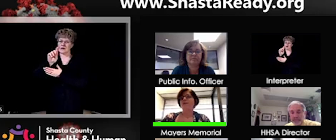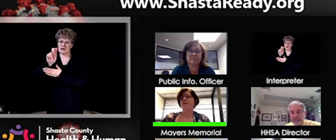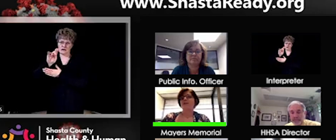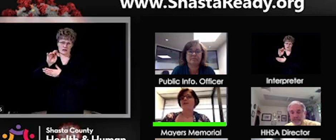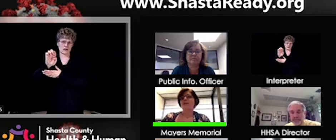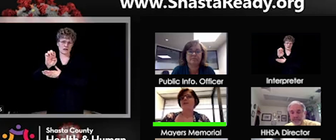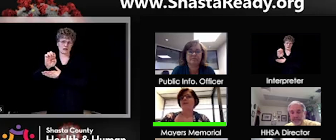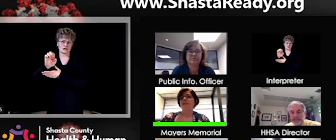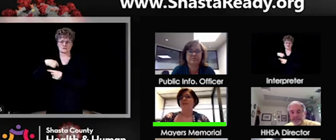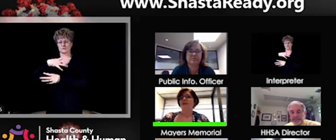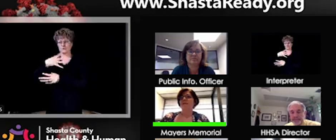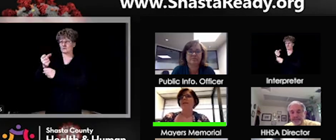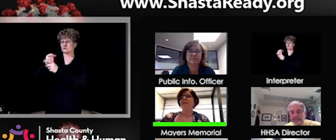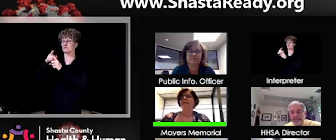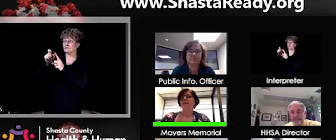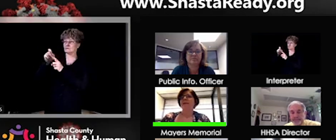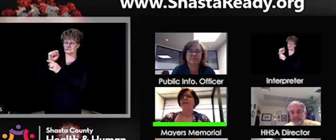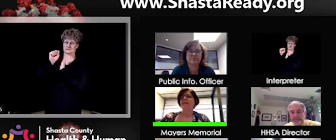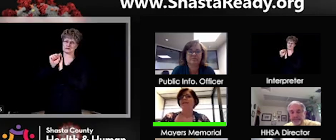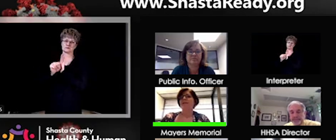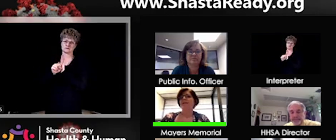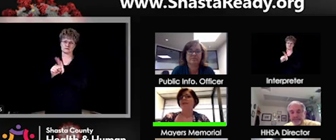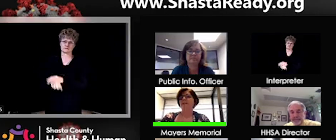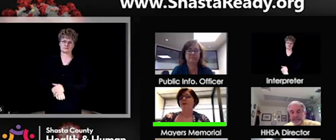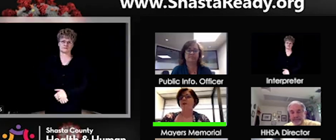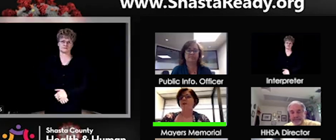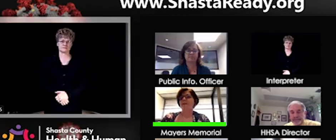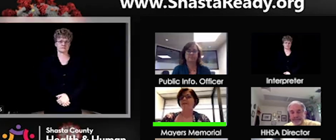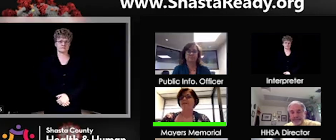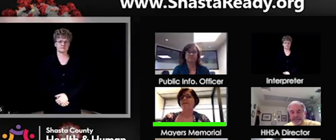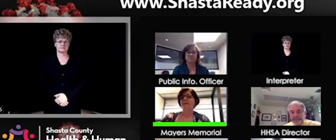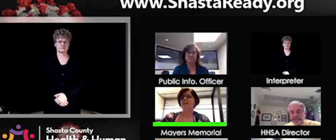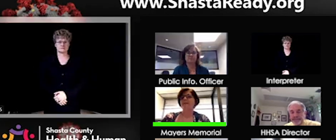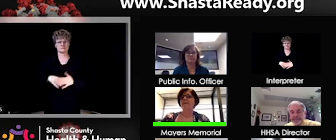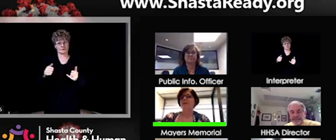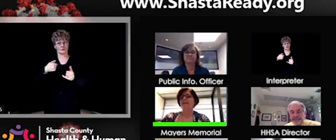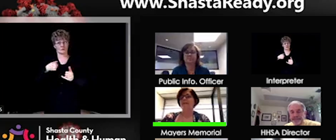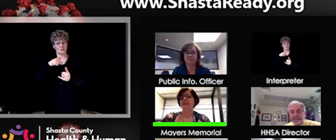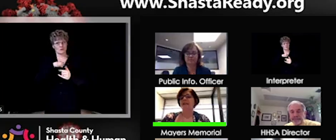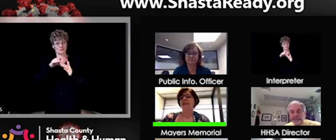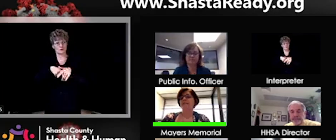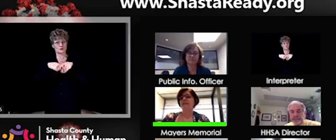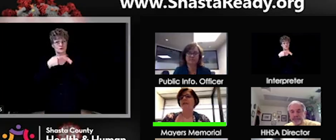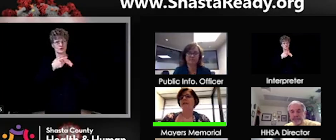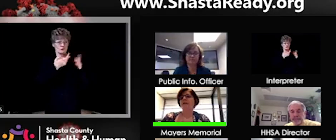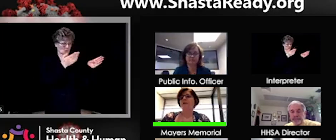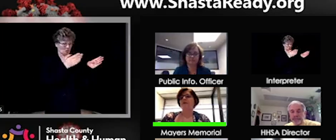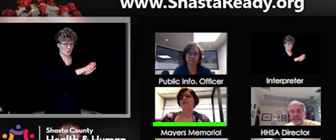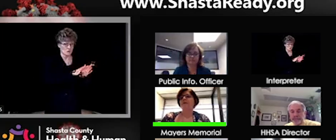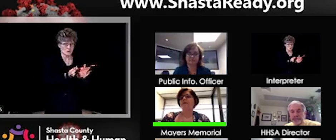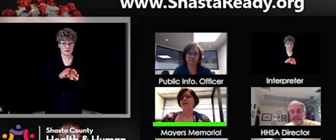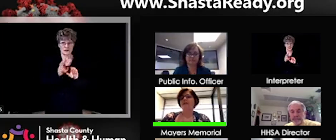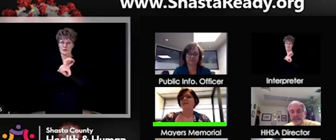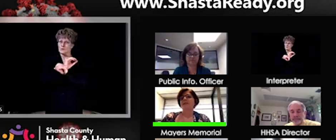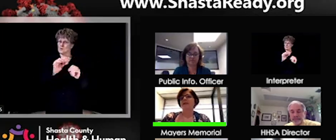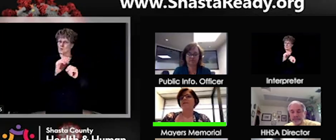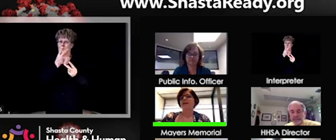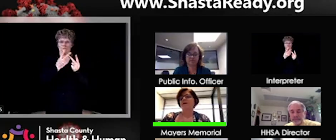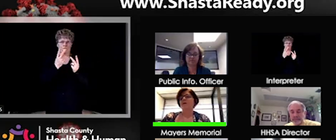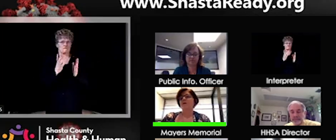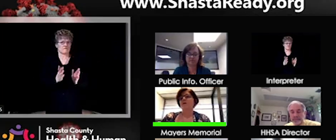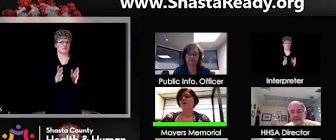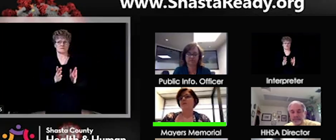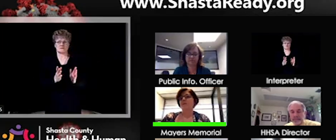to the guidance coming out. We started that on March 6, just because we wanted to get ahead of it with the